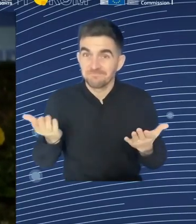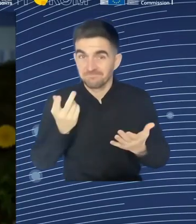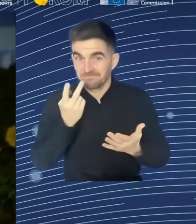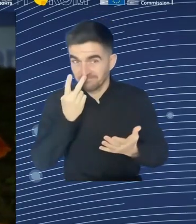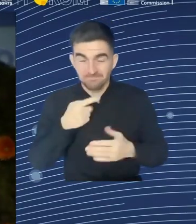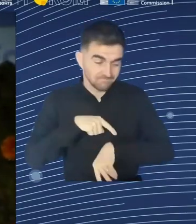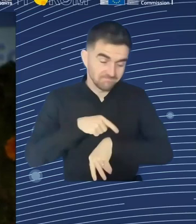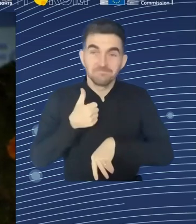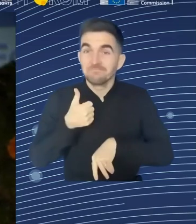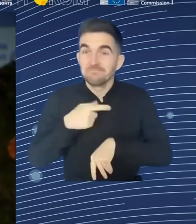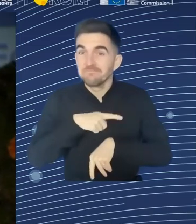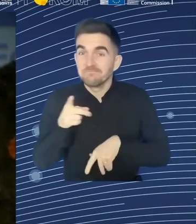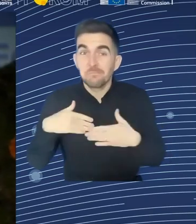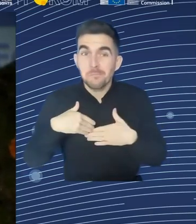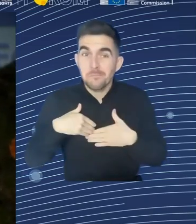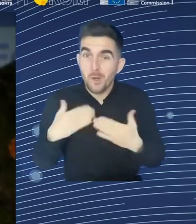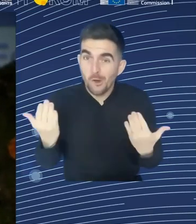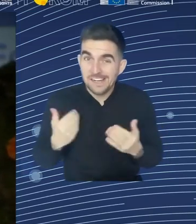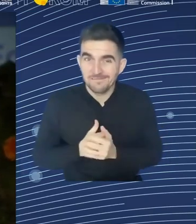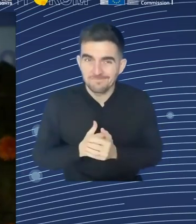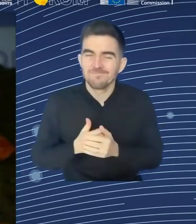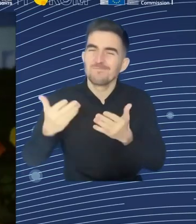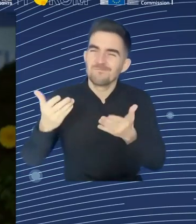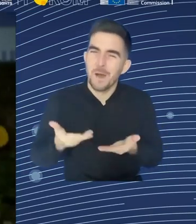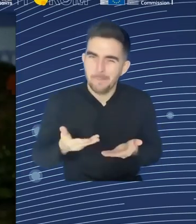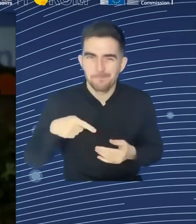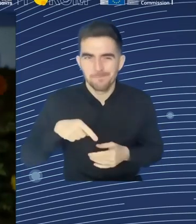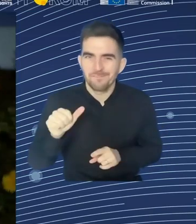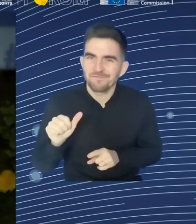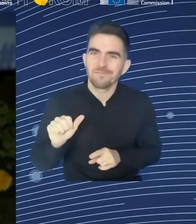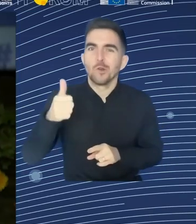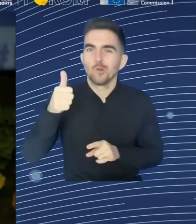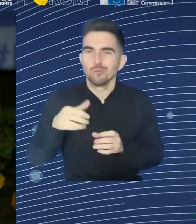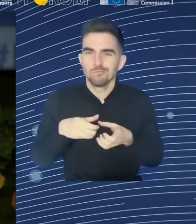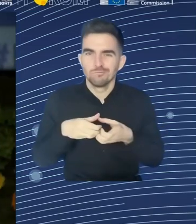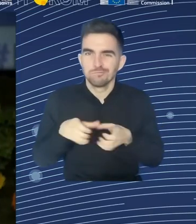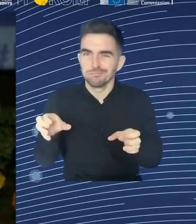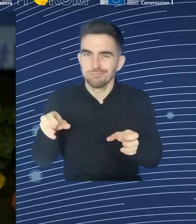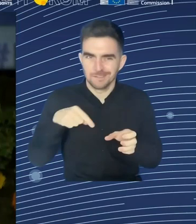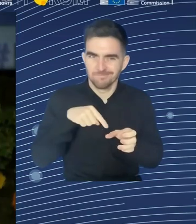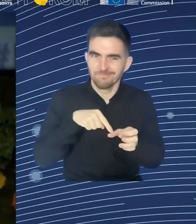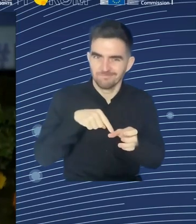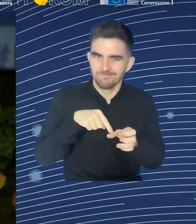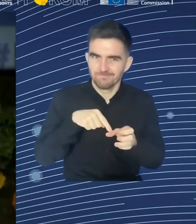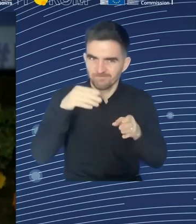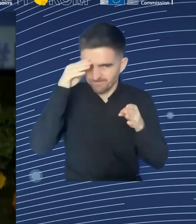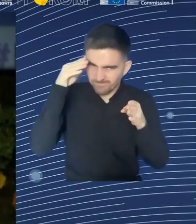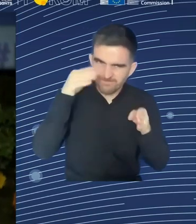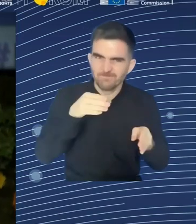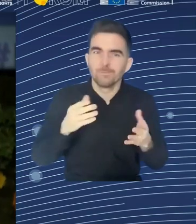2023 Annual Review of Employment and Social Developments in Europe,